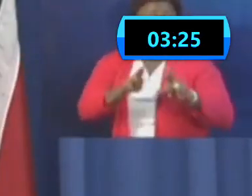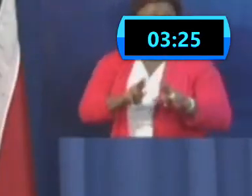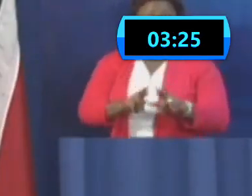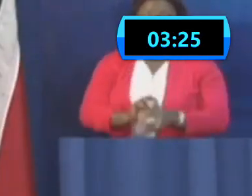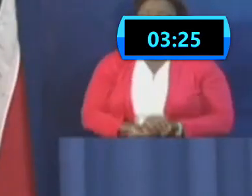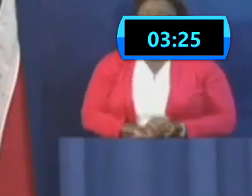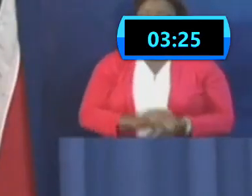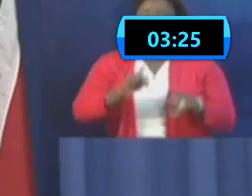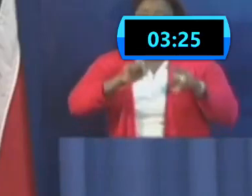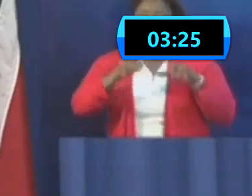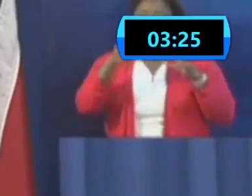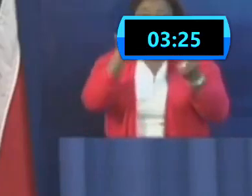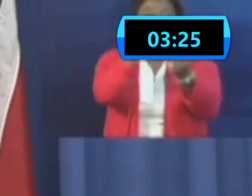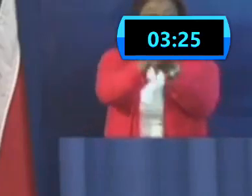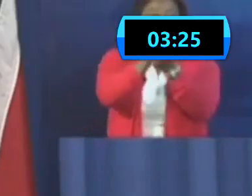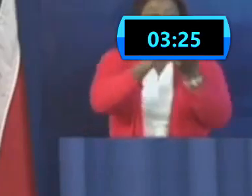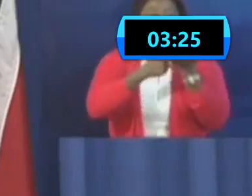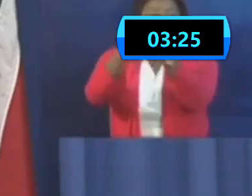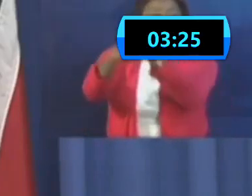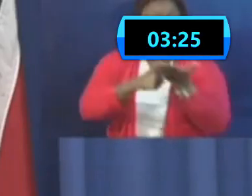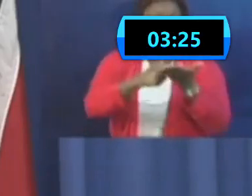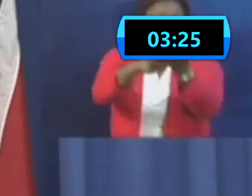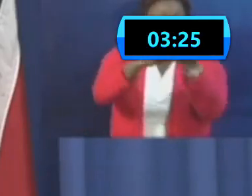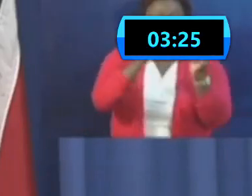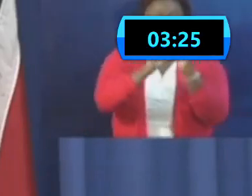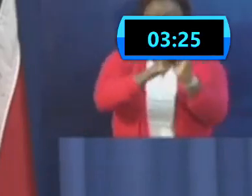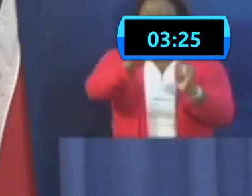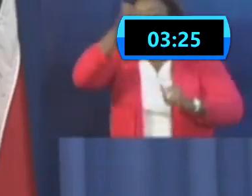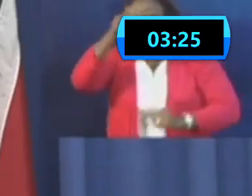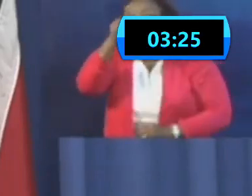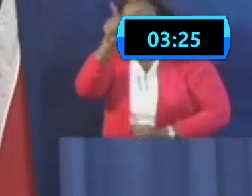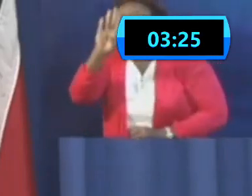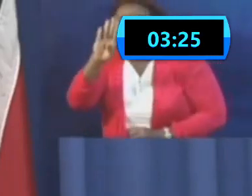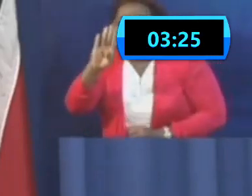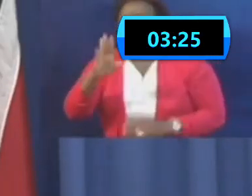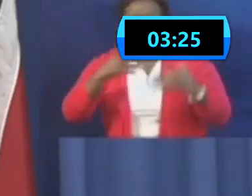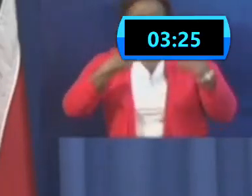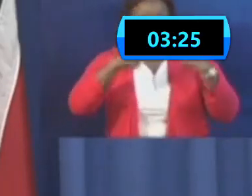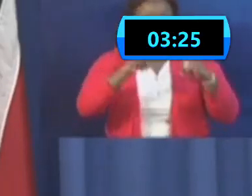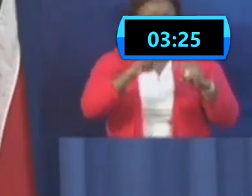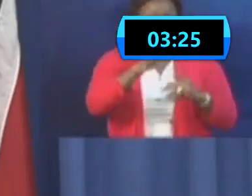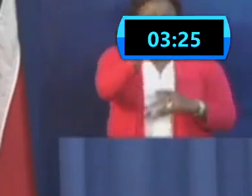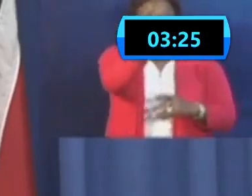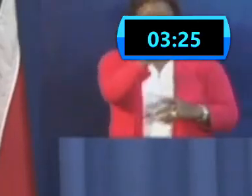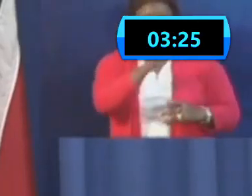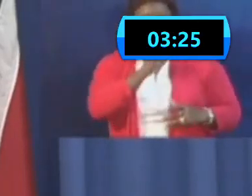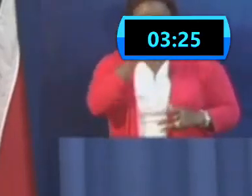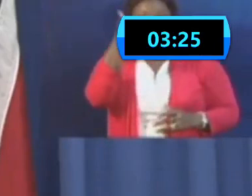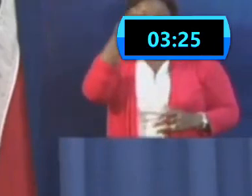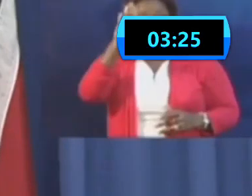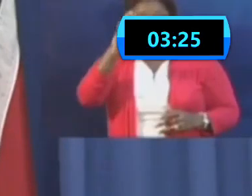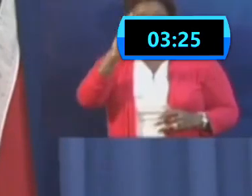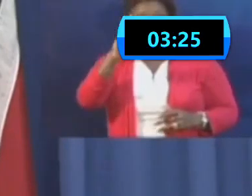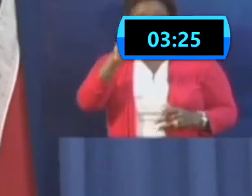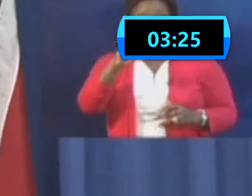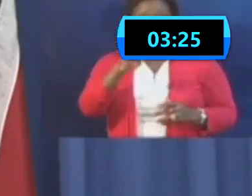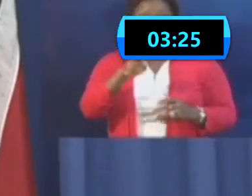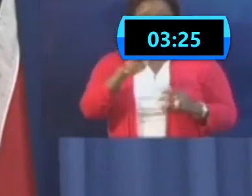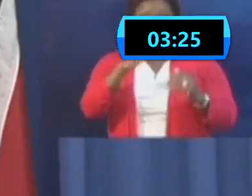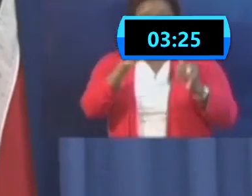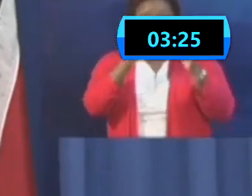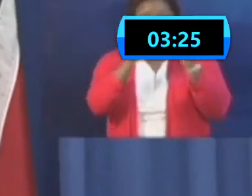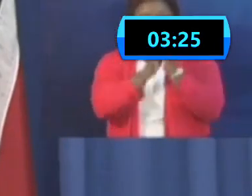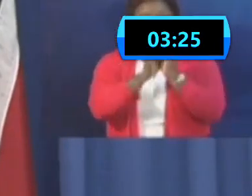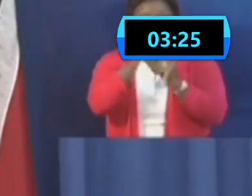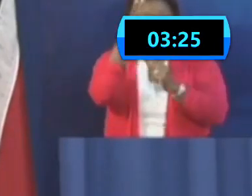have additional staff at the Ministry of Health, Dr. Smith, and as well as trying to have some private sector engagement. There's two things. As the